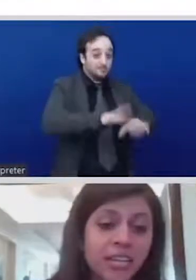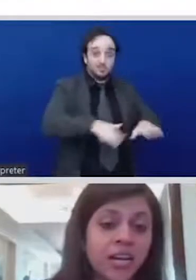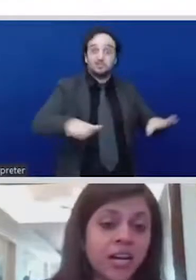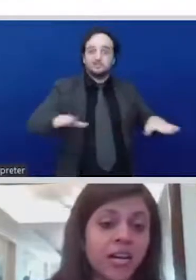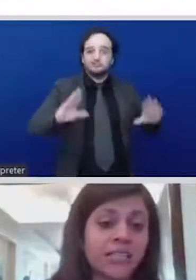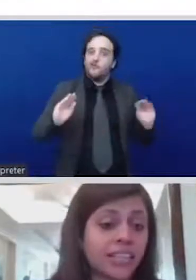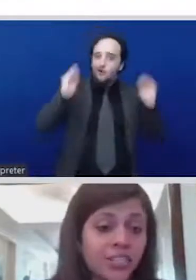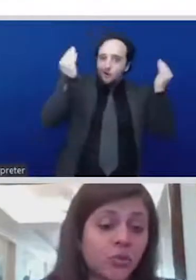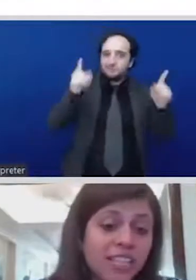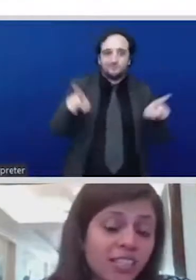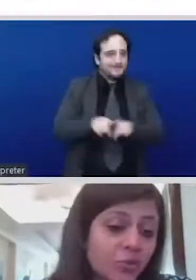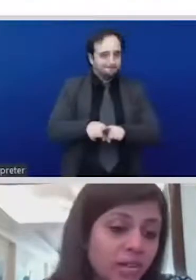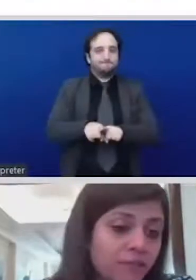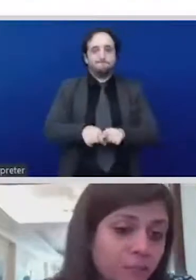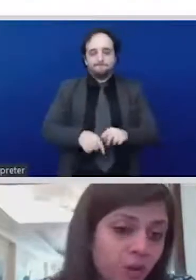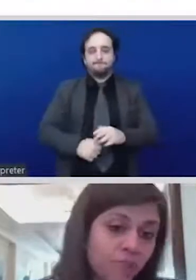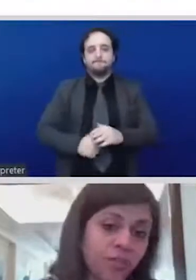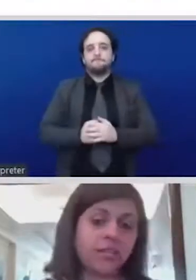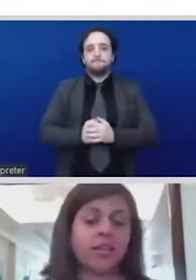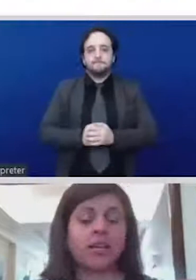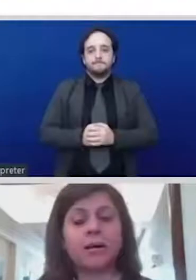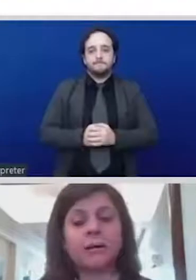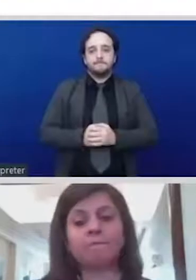and there is no access to gainful employment